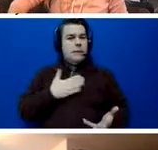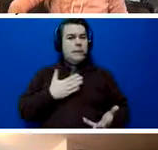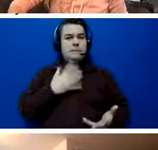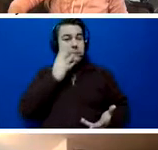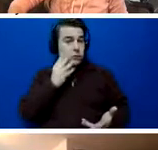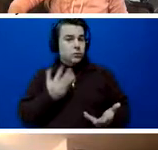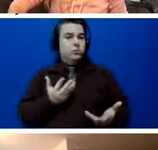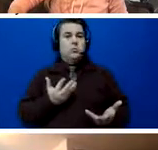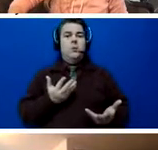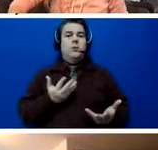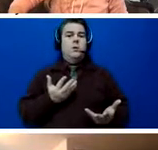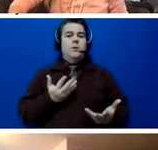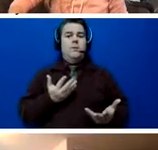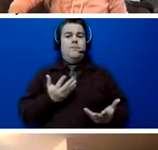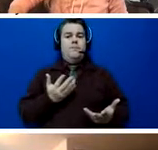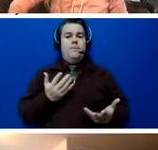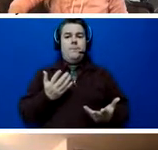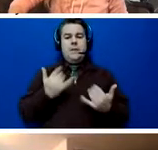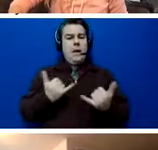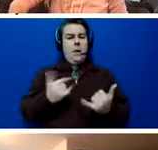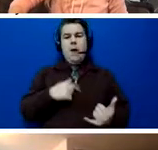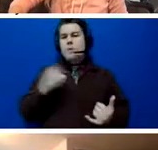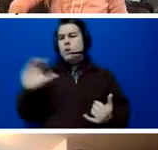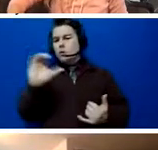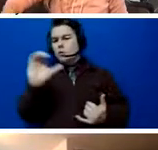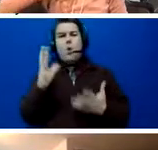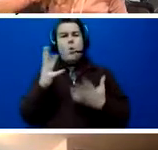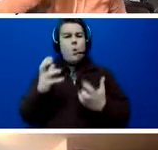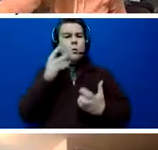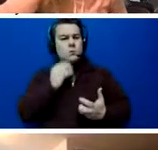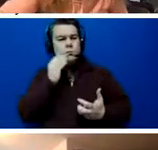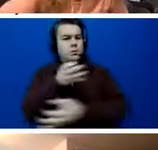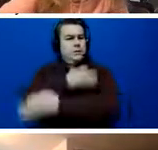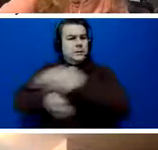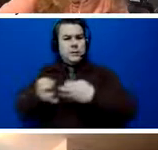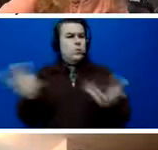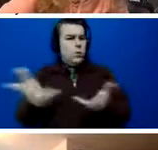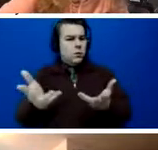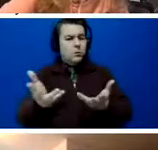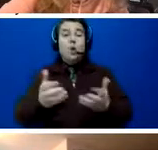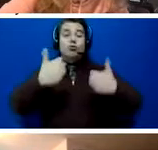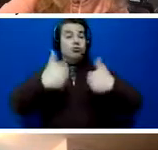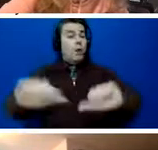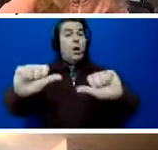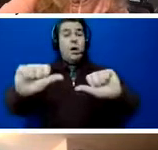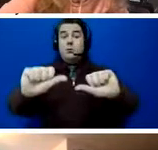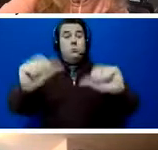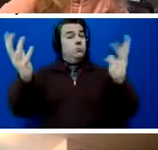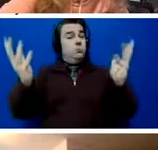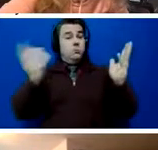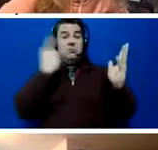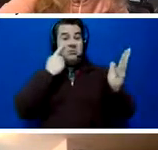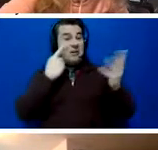And what am I looking to experience instead? Give it a try. Give it a try. And we'll see how it goes.